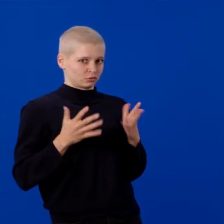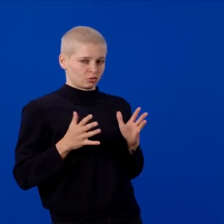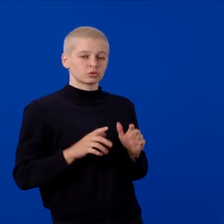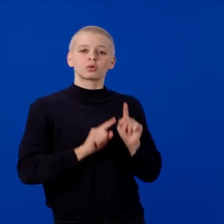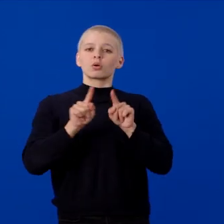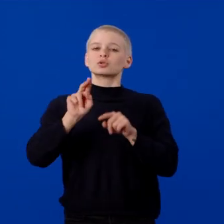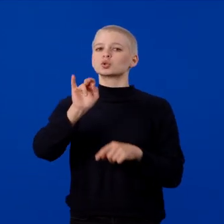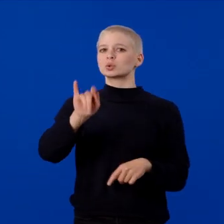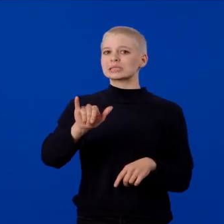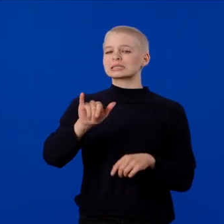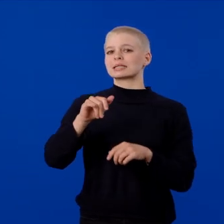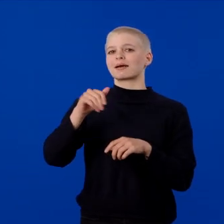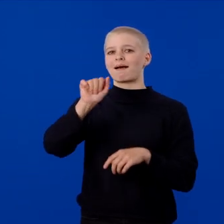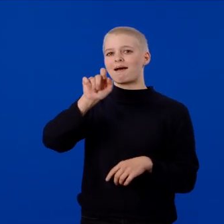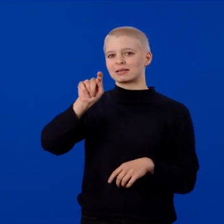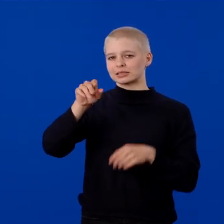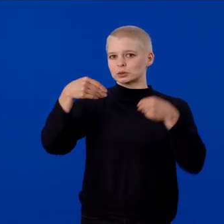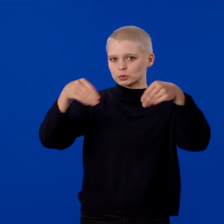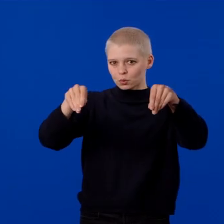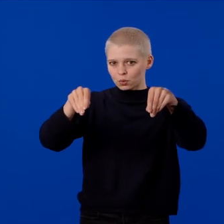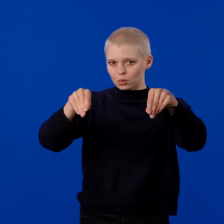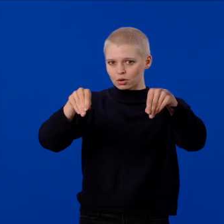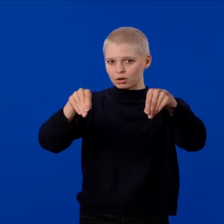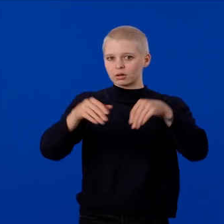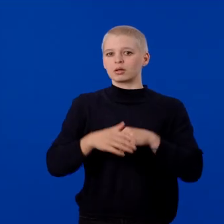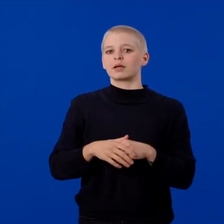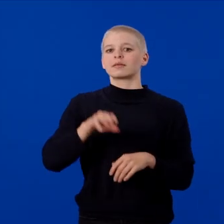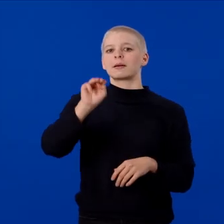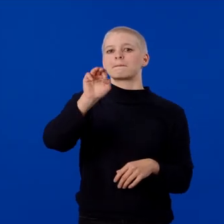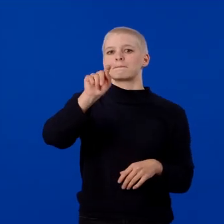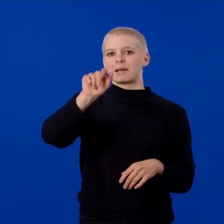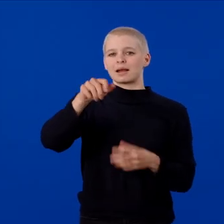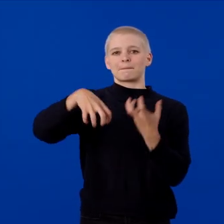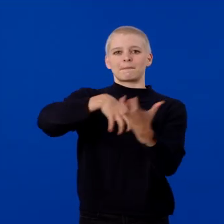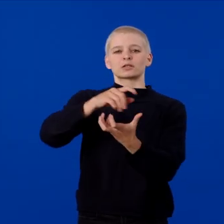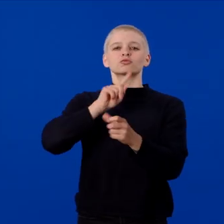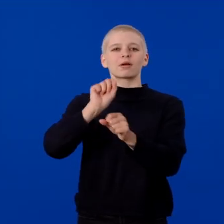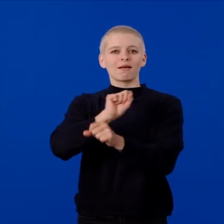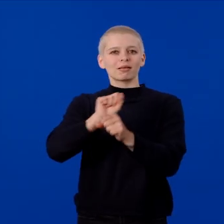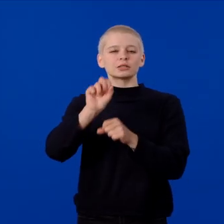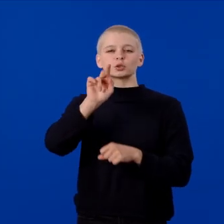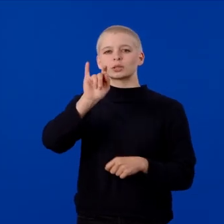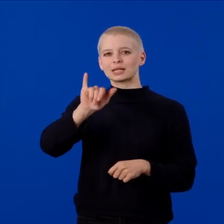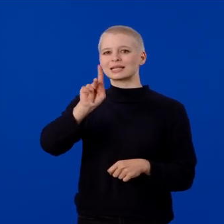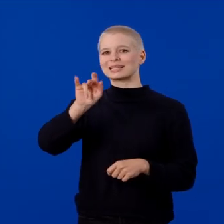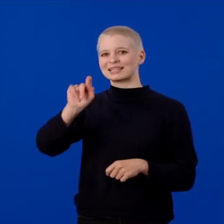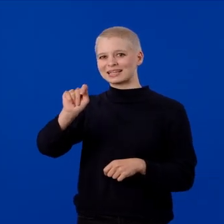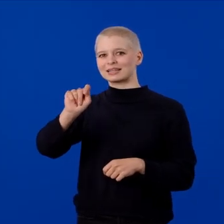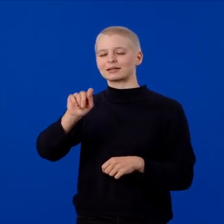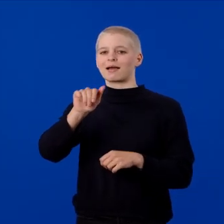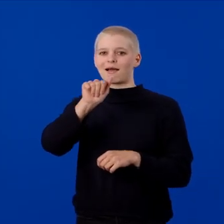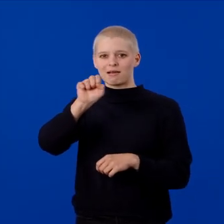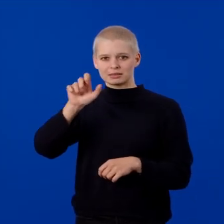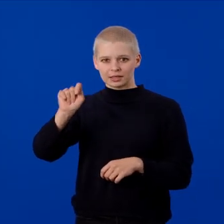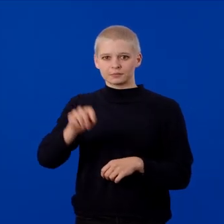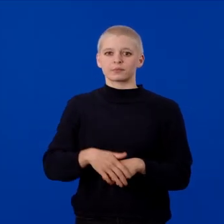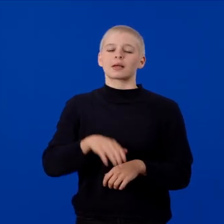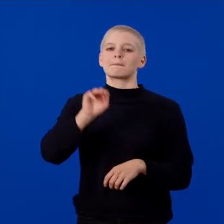Unity Asset Store and add the Meta Mixed Reality Utility Kit asset and Meta XR Core SDK.